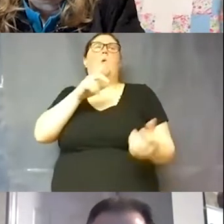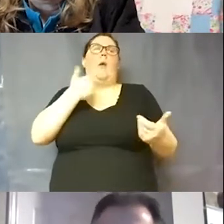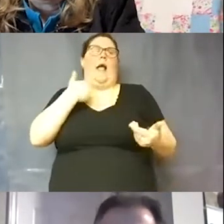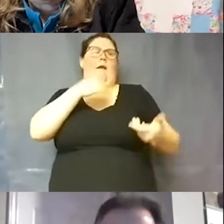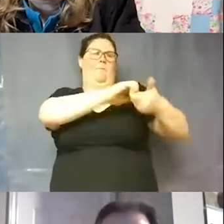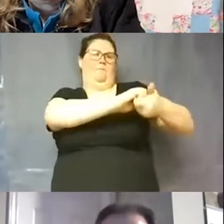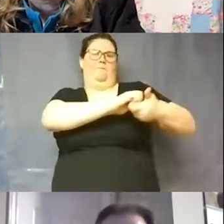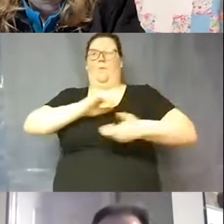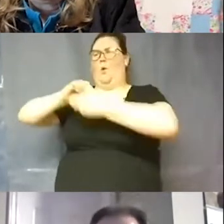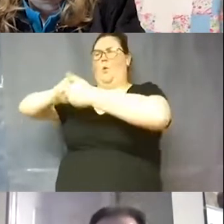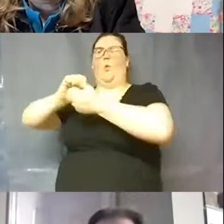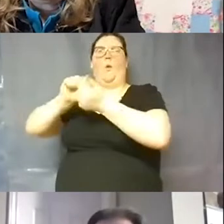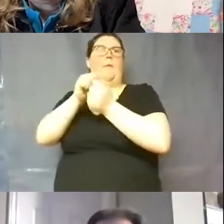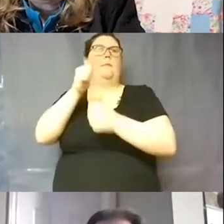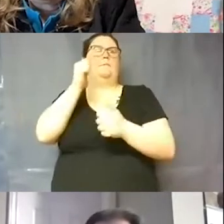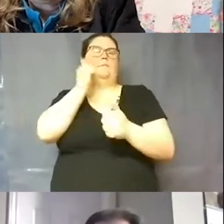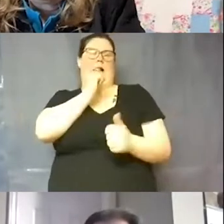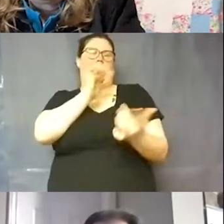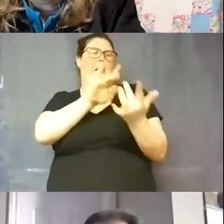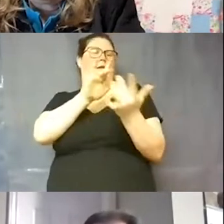are in daily contact with both counties